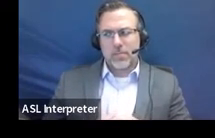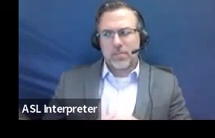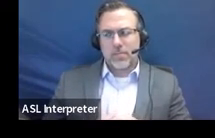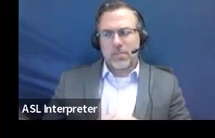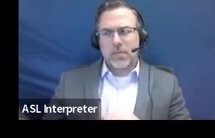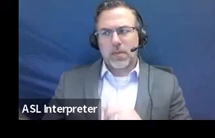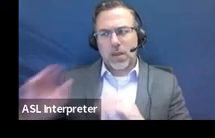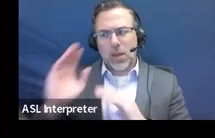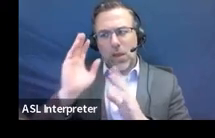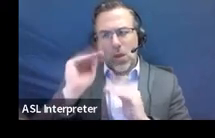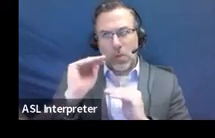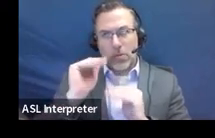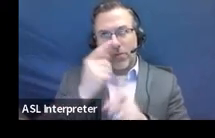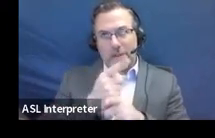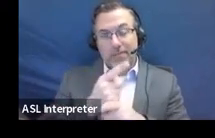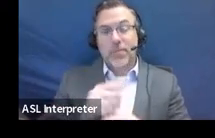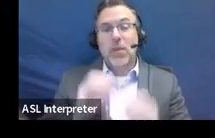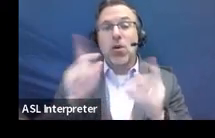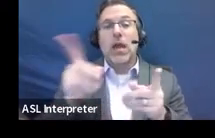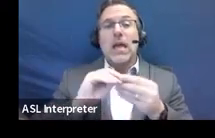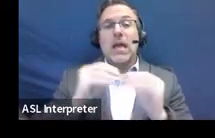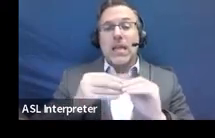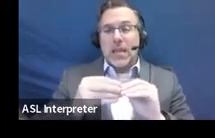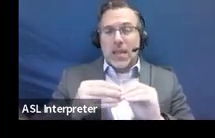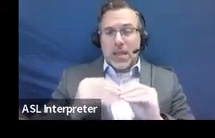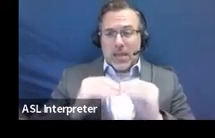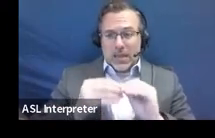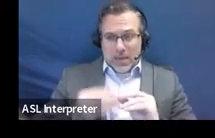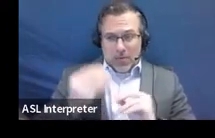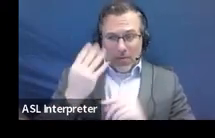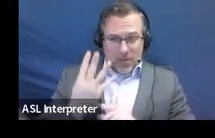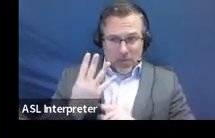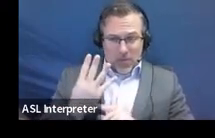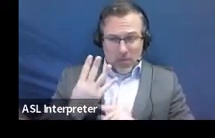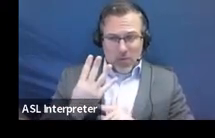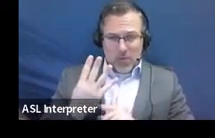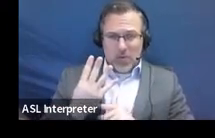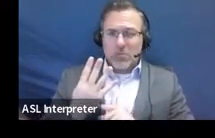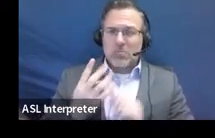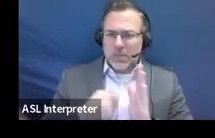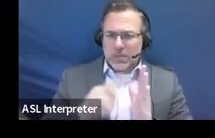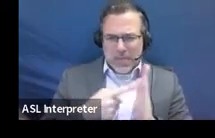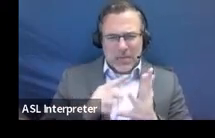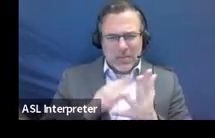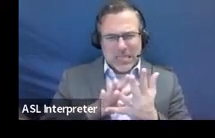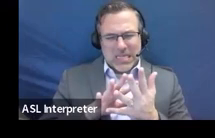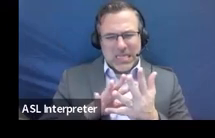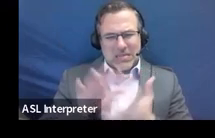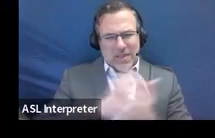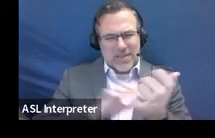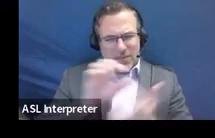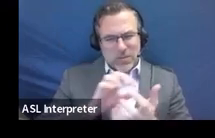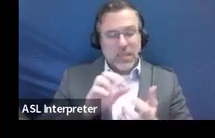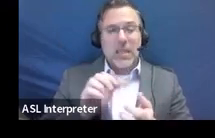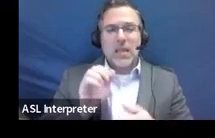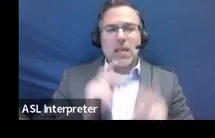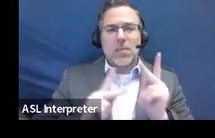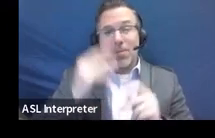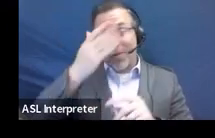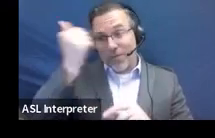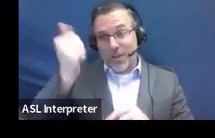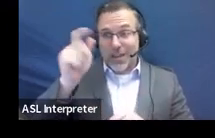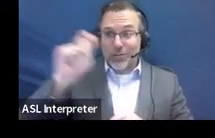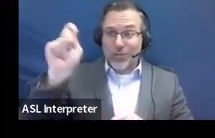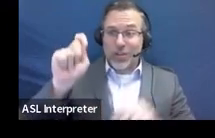All right. And then number four, this is where we see a lot of trickiness too, because many people forget to check yes, no